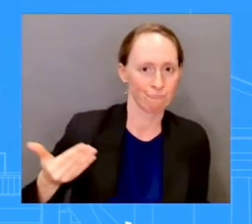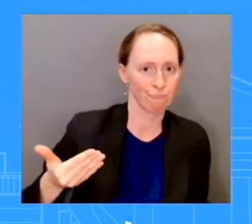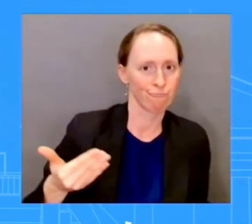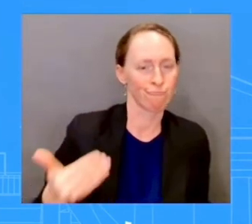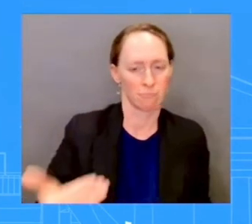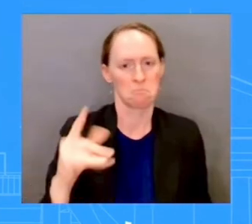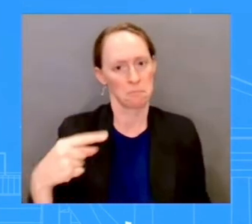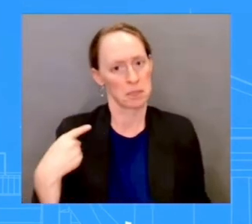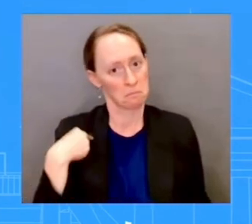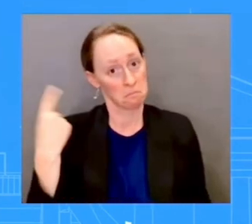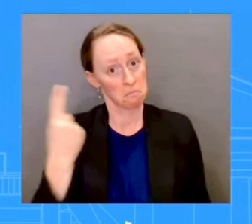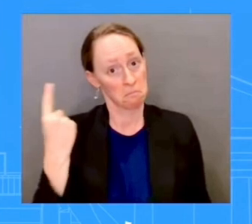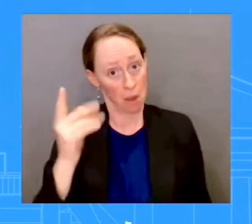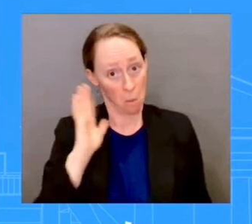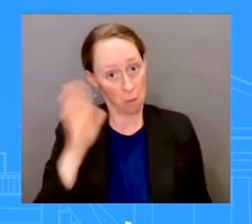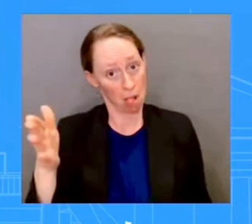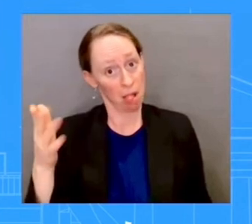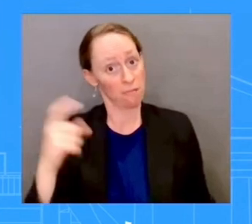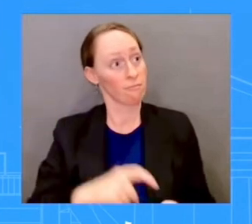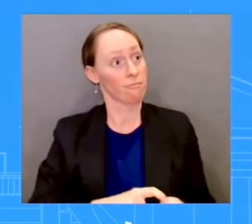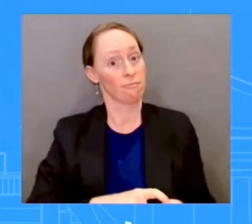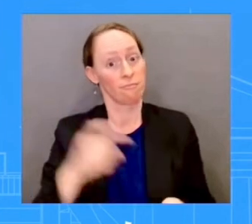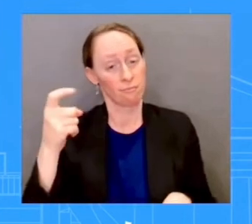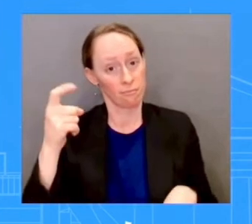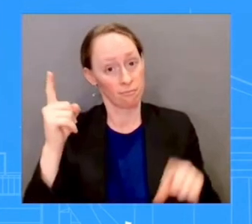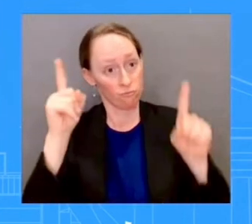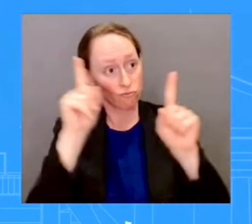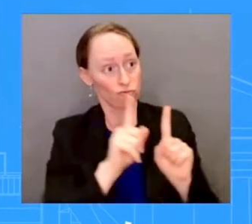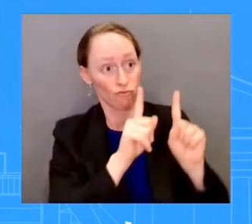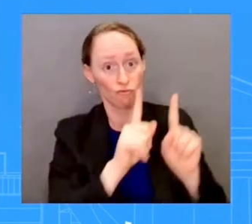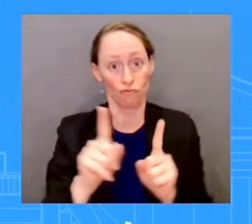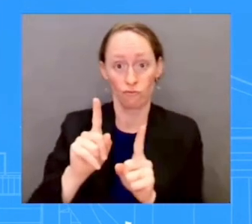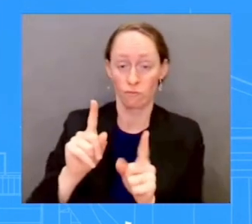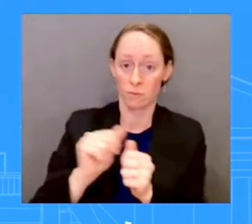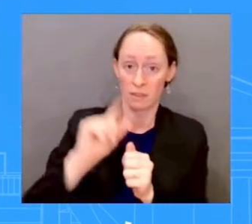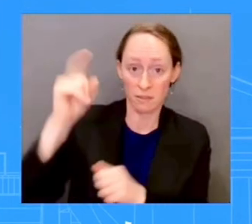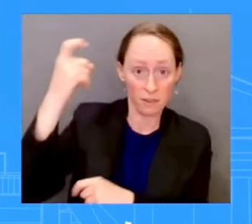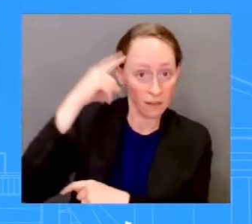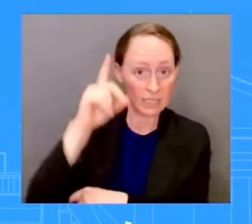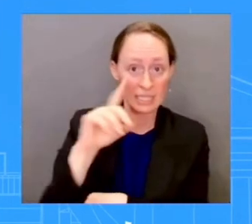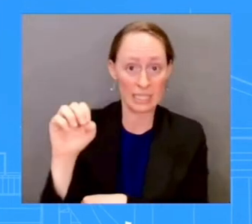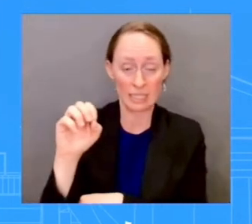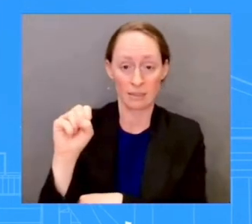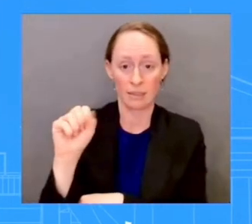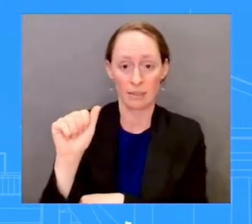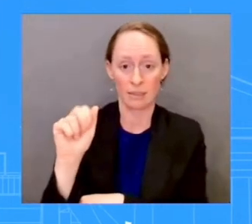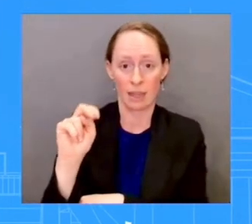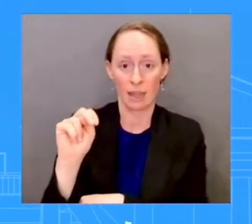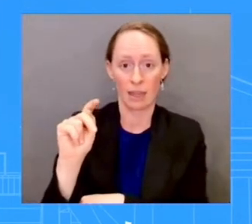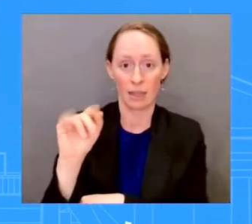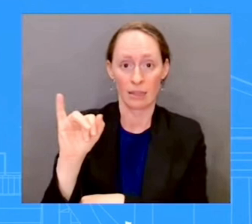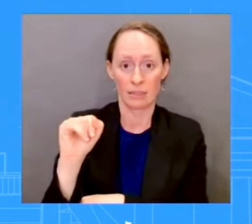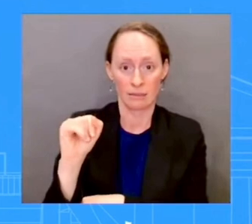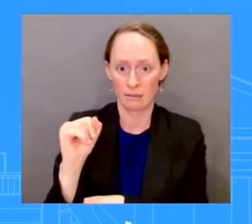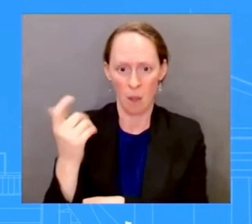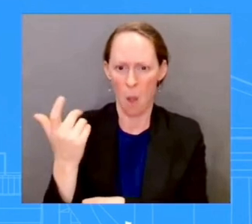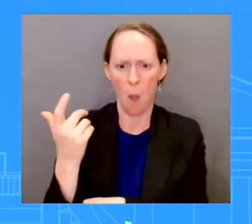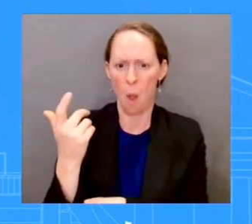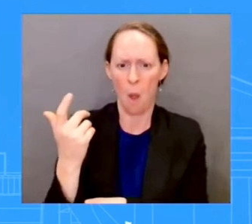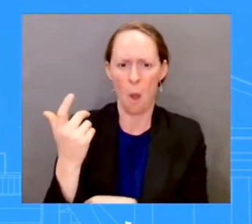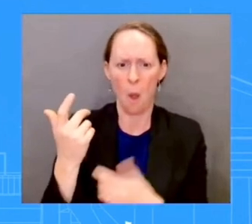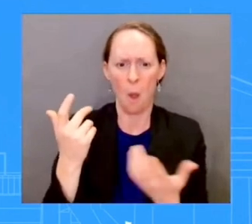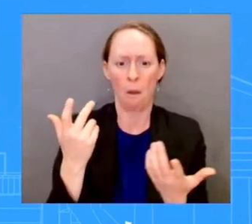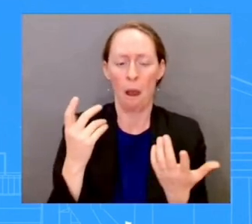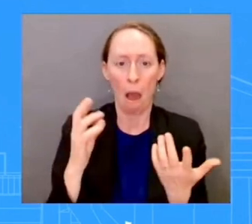Will they be touring some of the market areas together? We're just planning the visit. But I will say that every time I've been to Florida with the President, he has met, of course, with